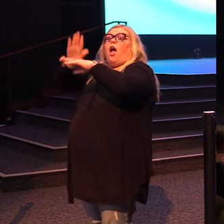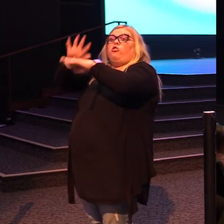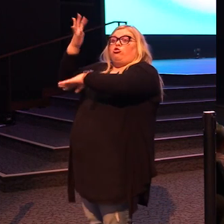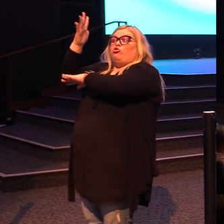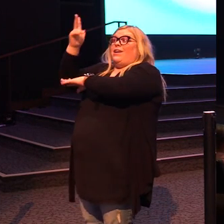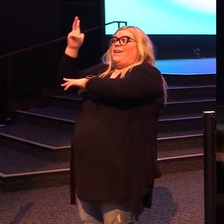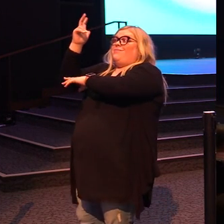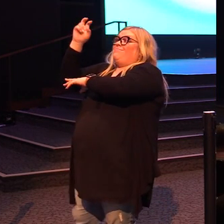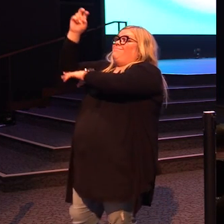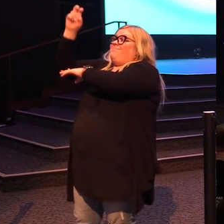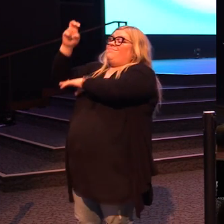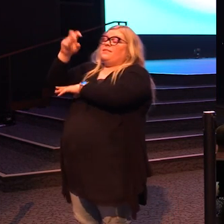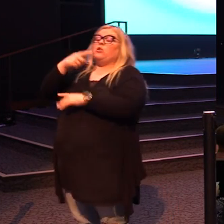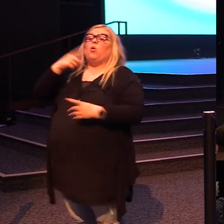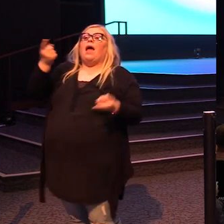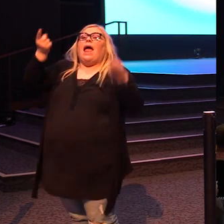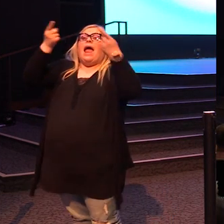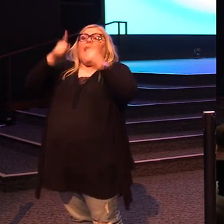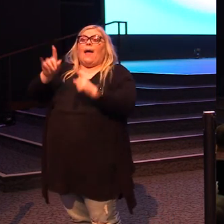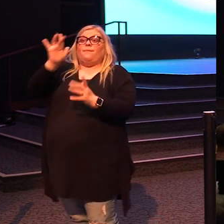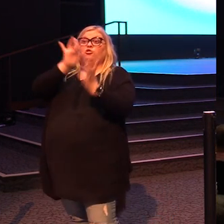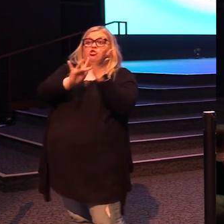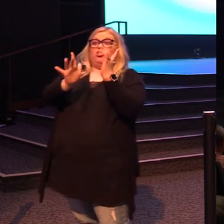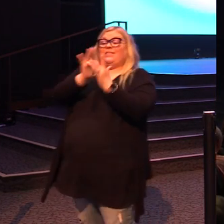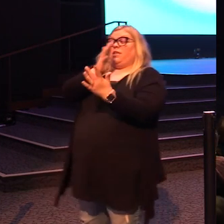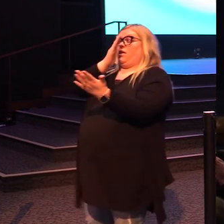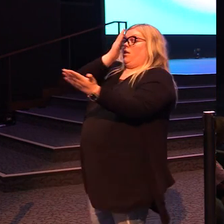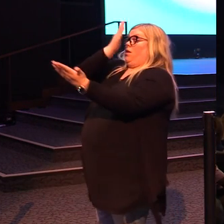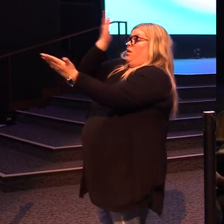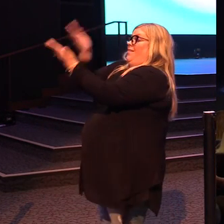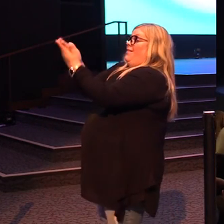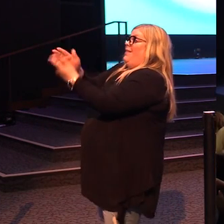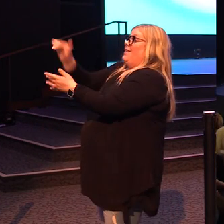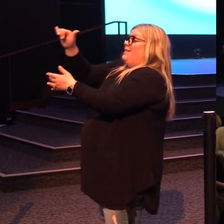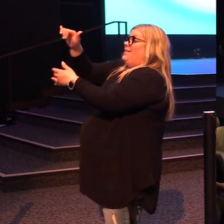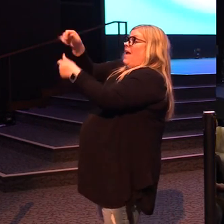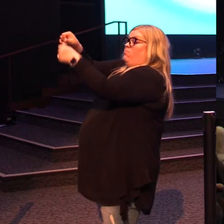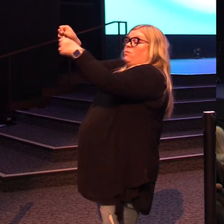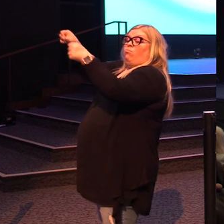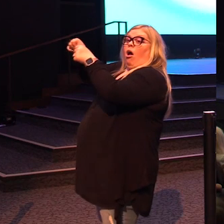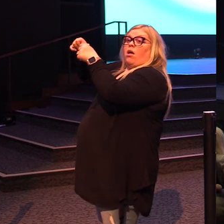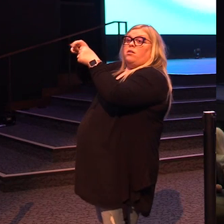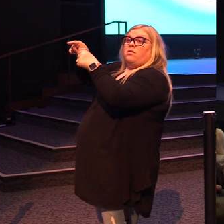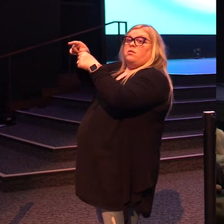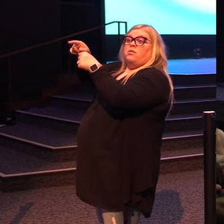it says, when Jesus reached the spot, what spot?